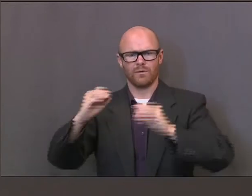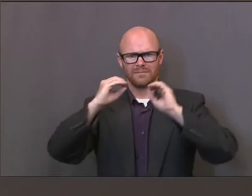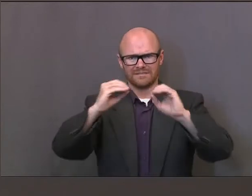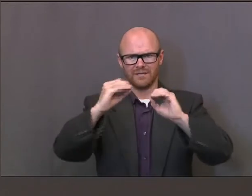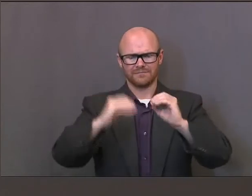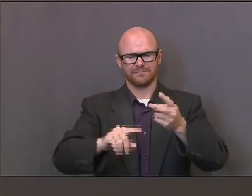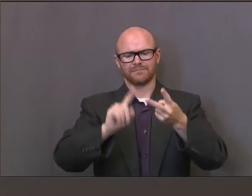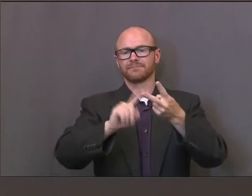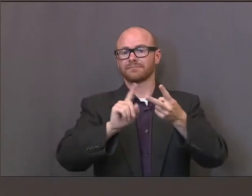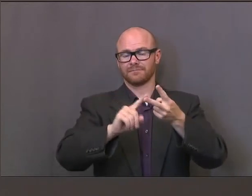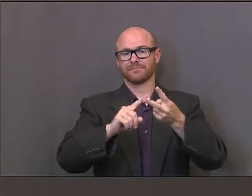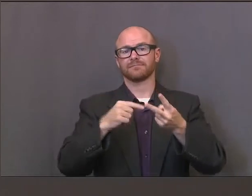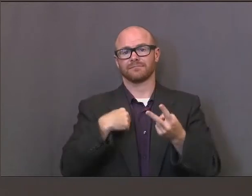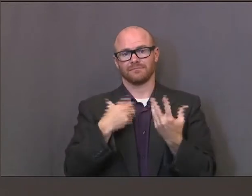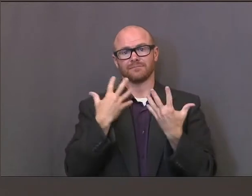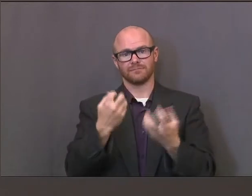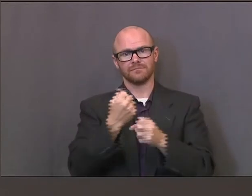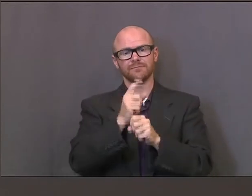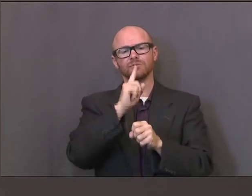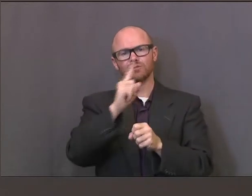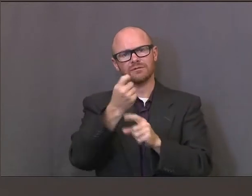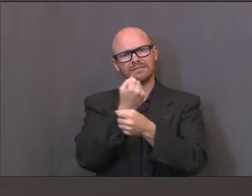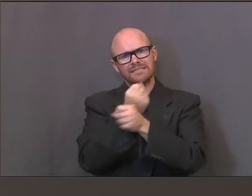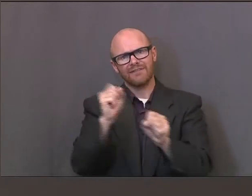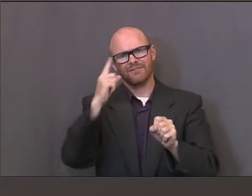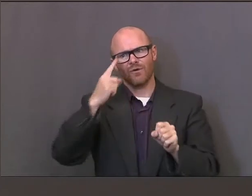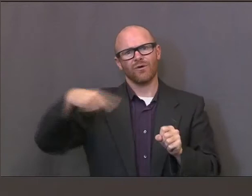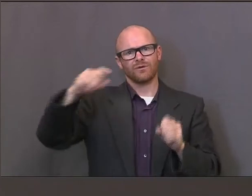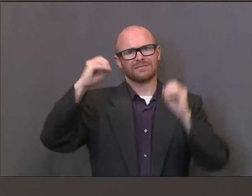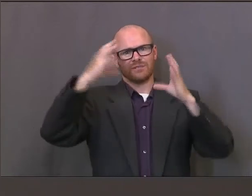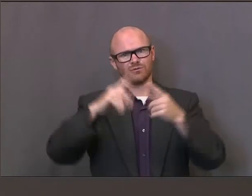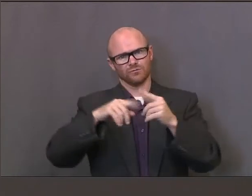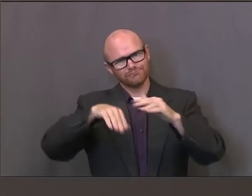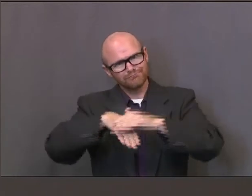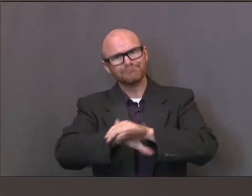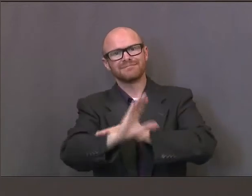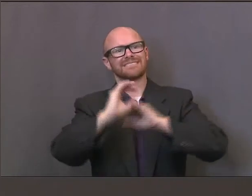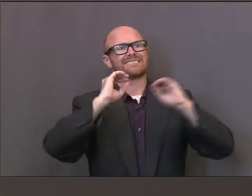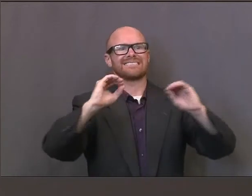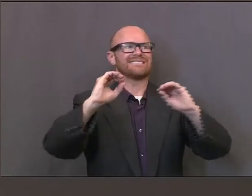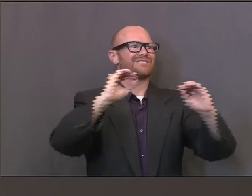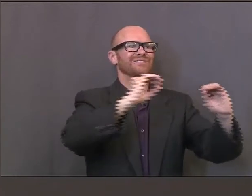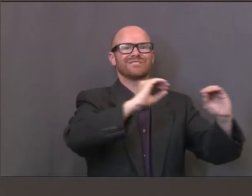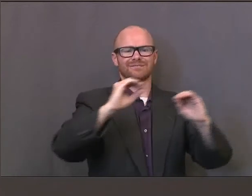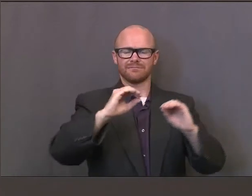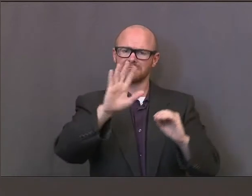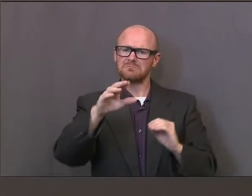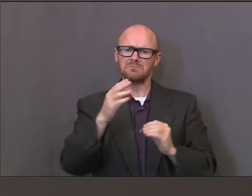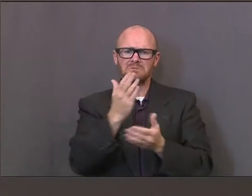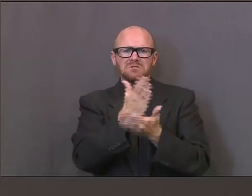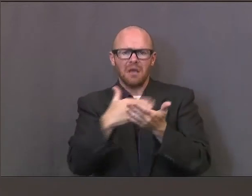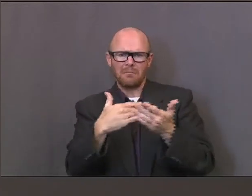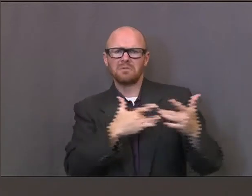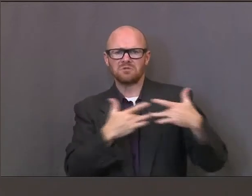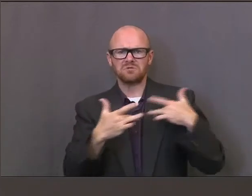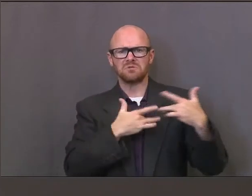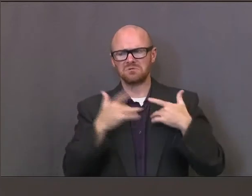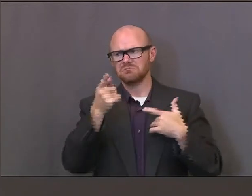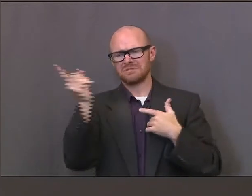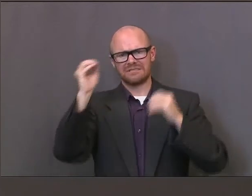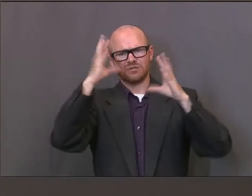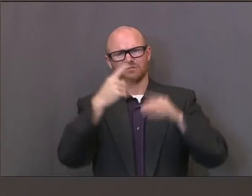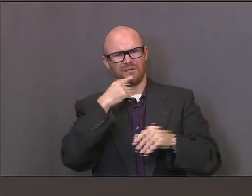Secondly, we want to make sure that it's a safe environment for our teachers to go teach. And certainly there's been some concerns raised by the teachers